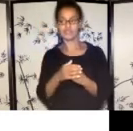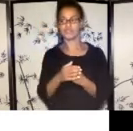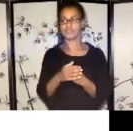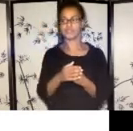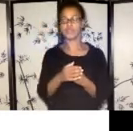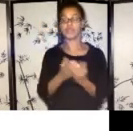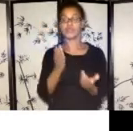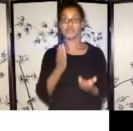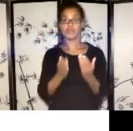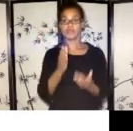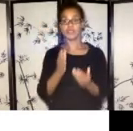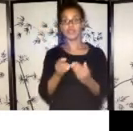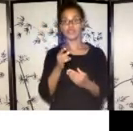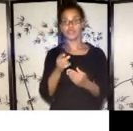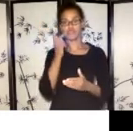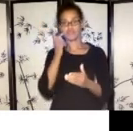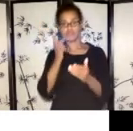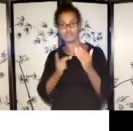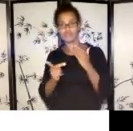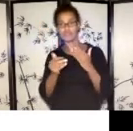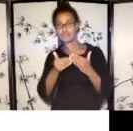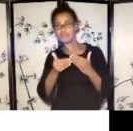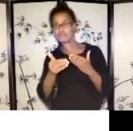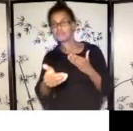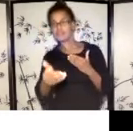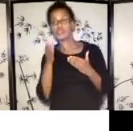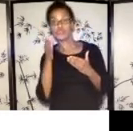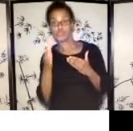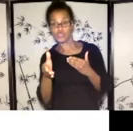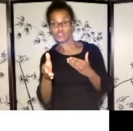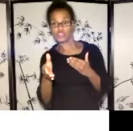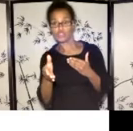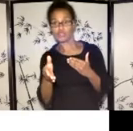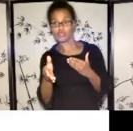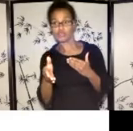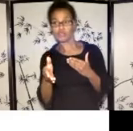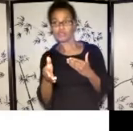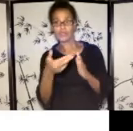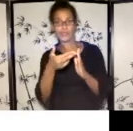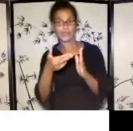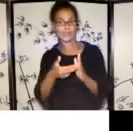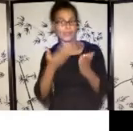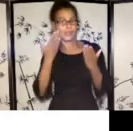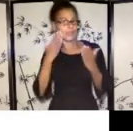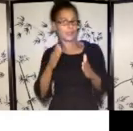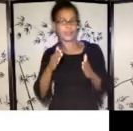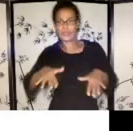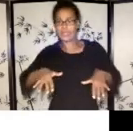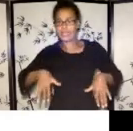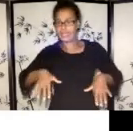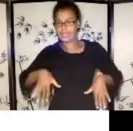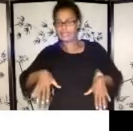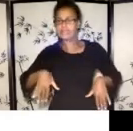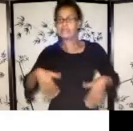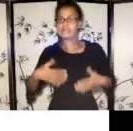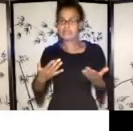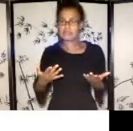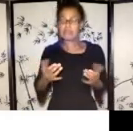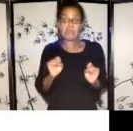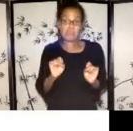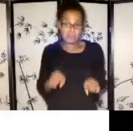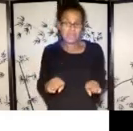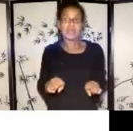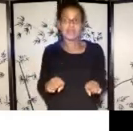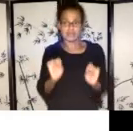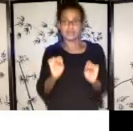that that that can still be done, but just to contact us first to